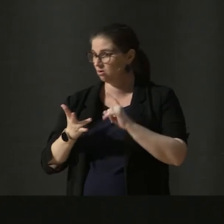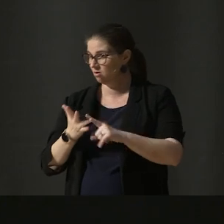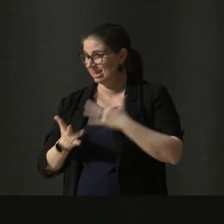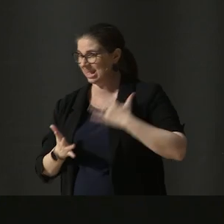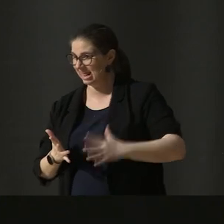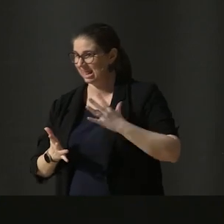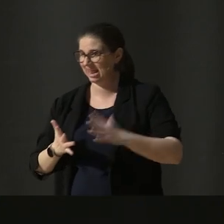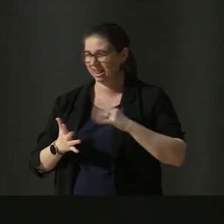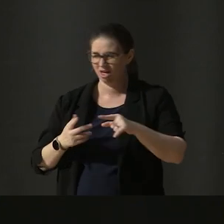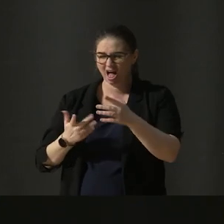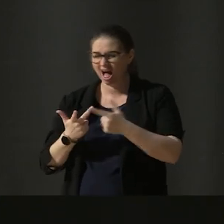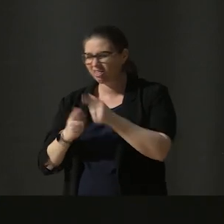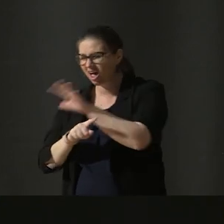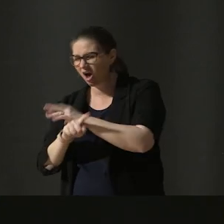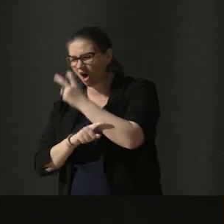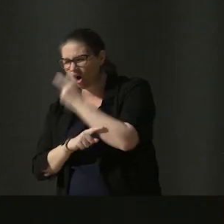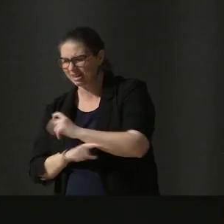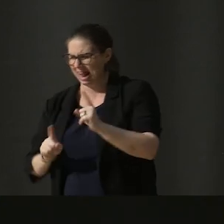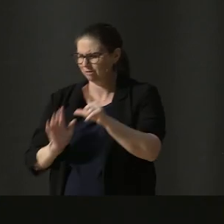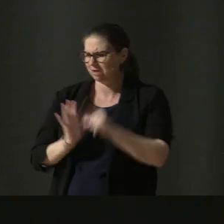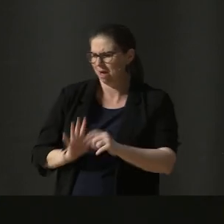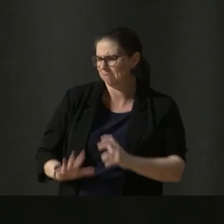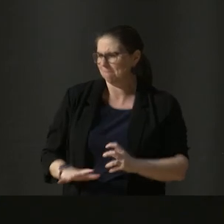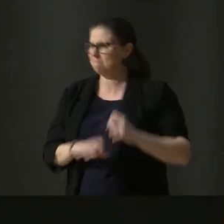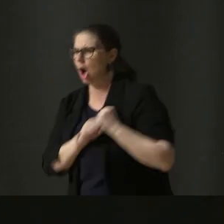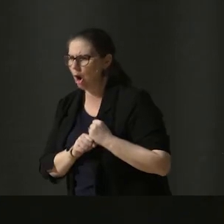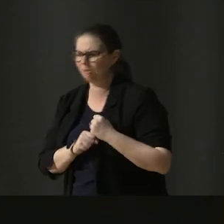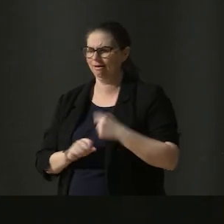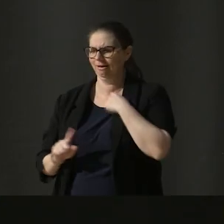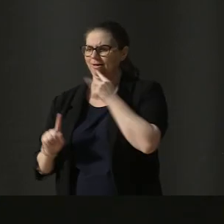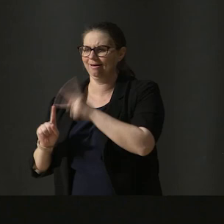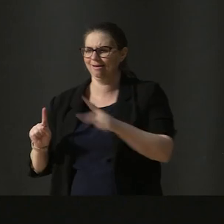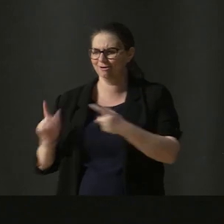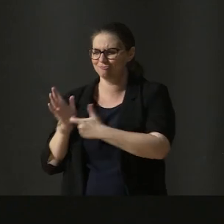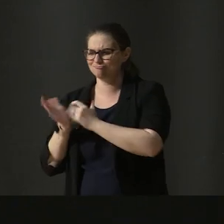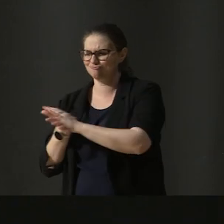It's time to be bold. Sorry. I'll stop.